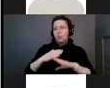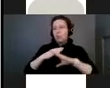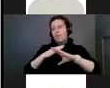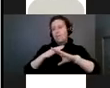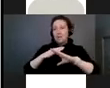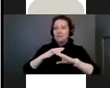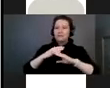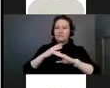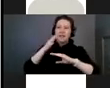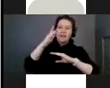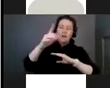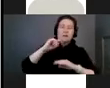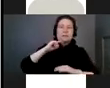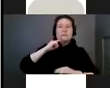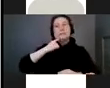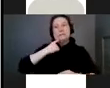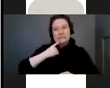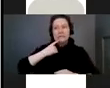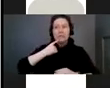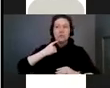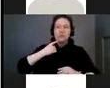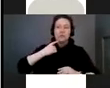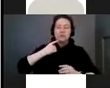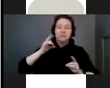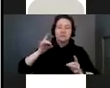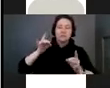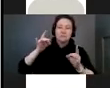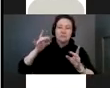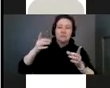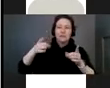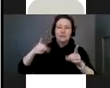serious complications that can happen with CMV.